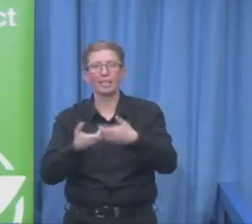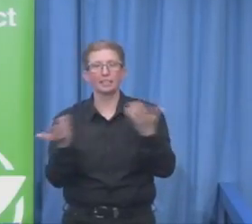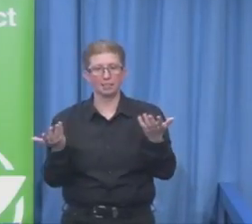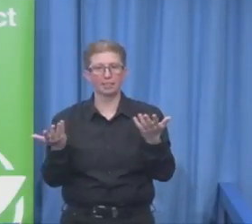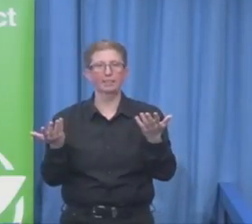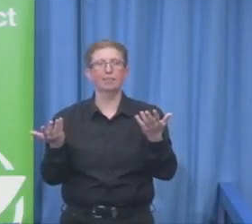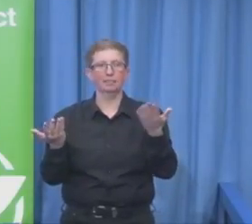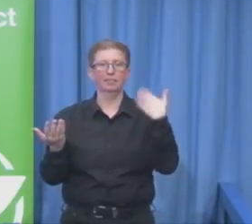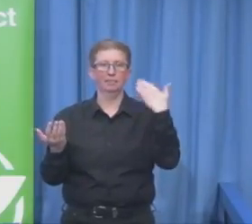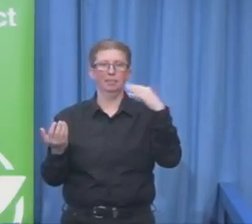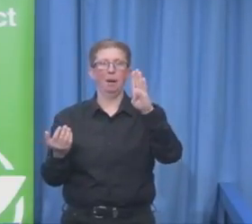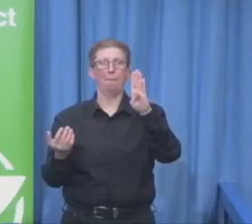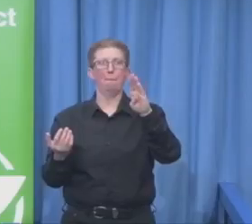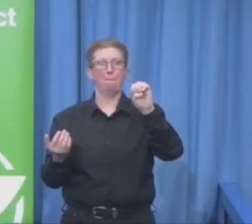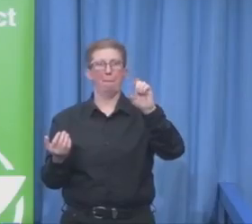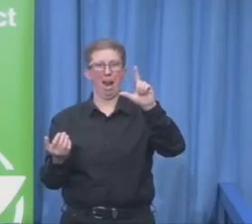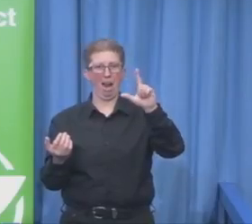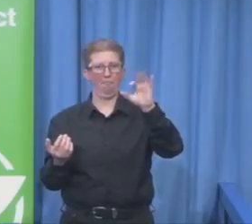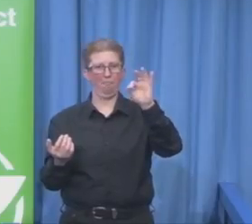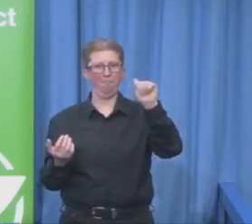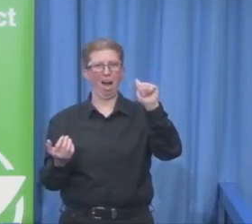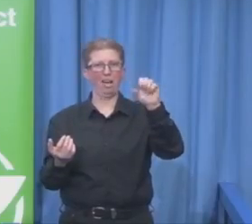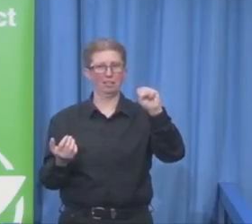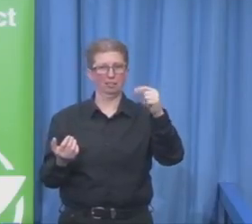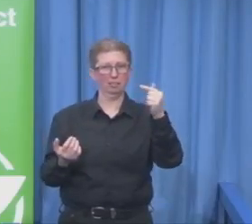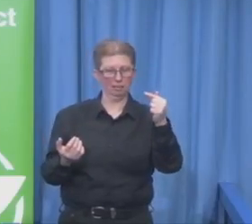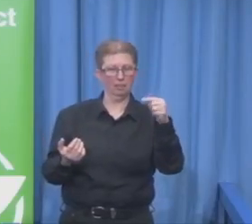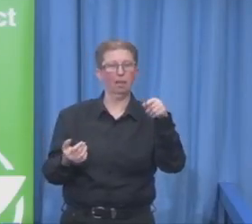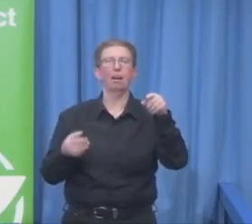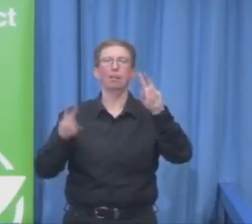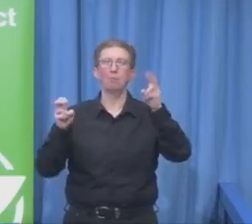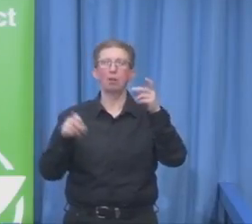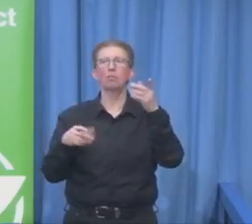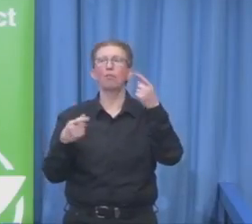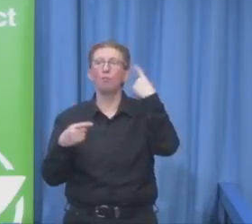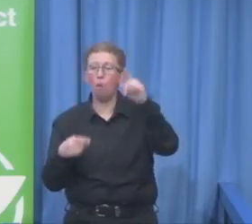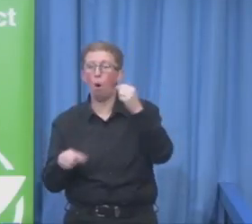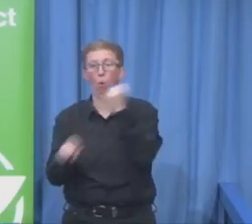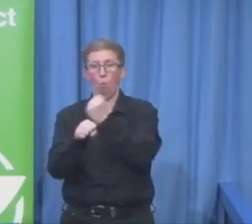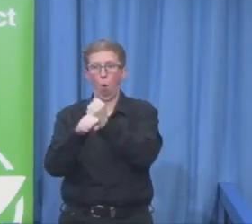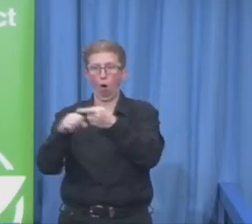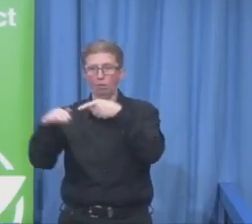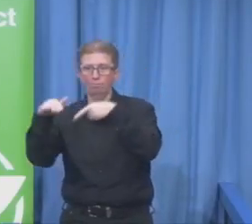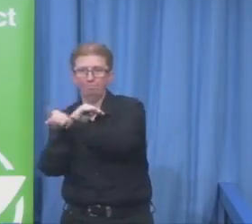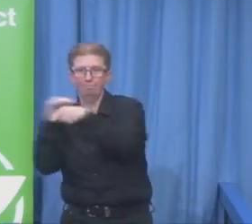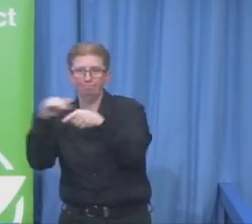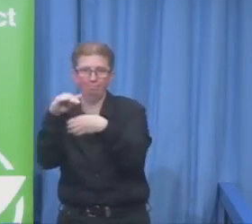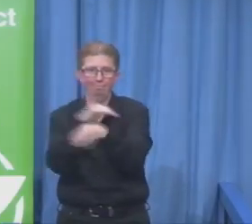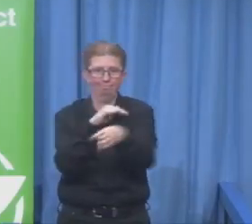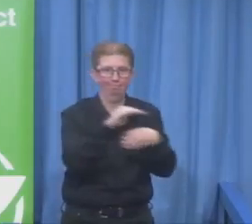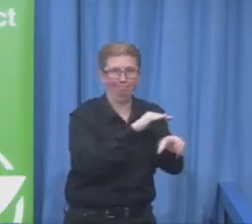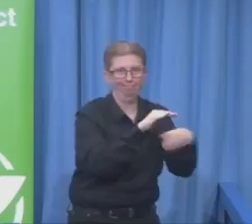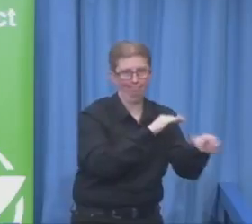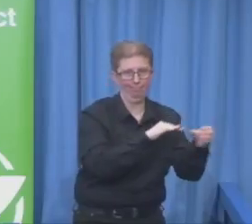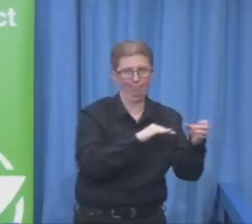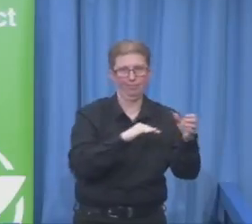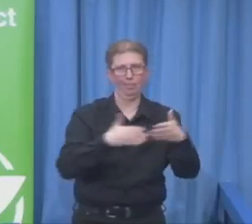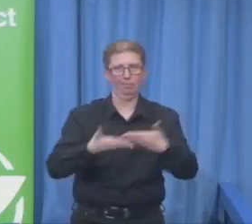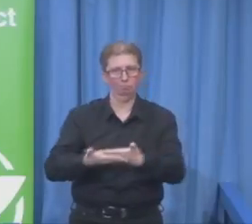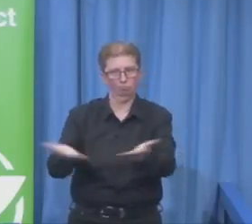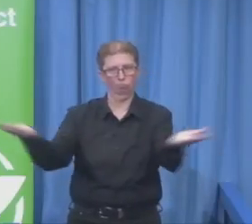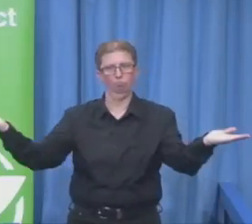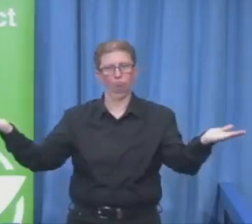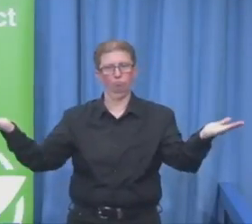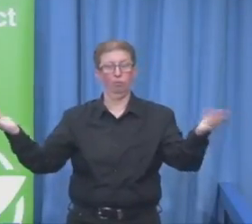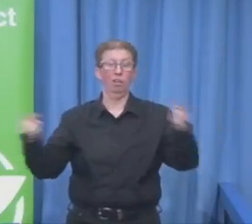Supported Employment and their colleague federations from the other continents across the globe. It's taking place